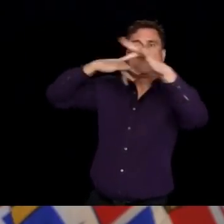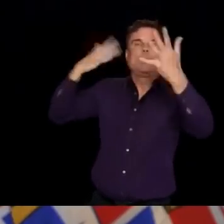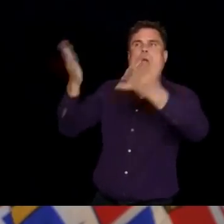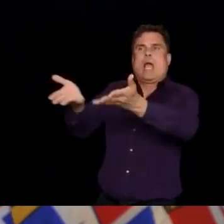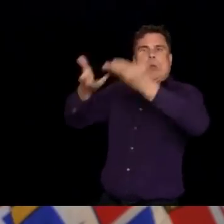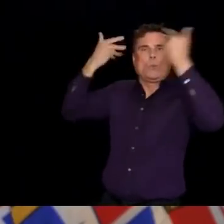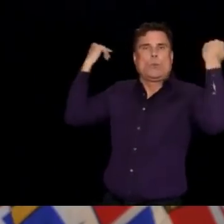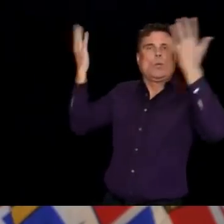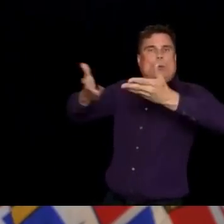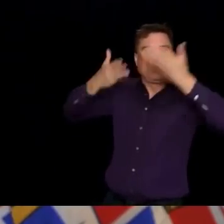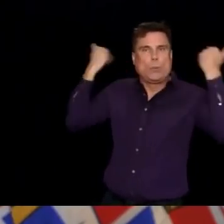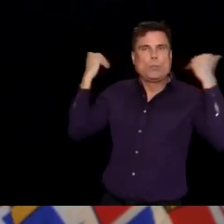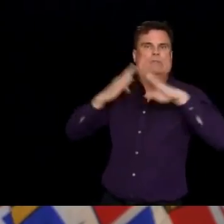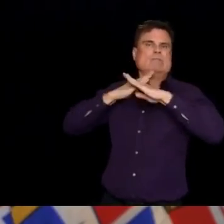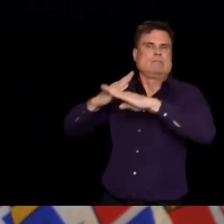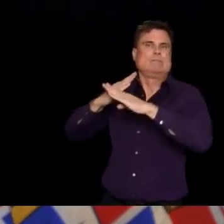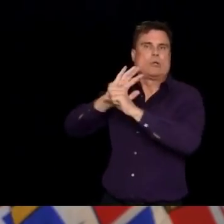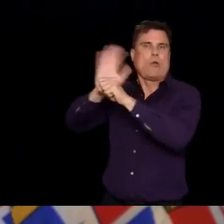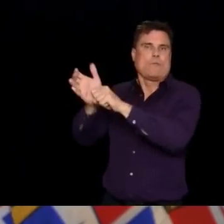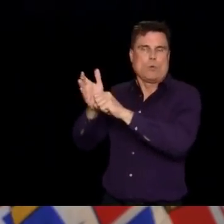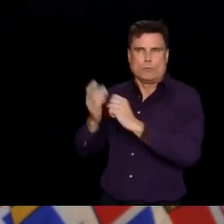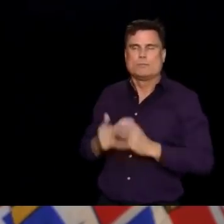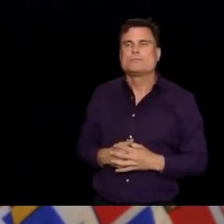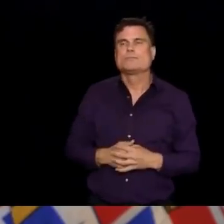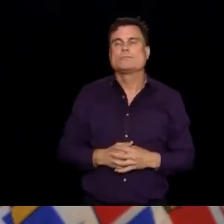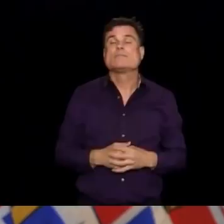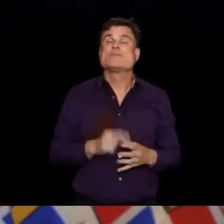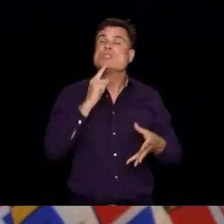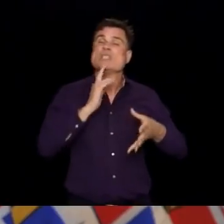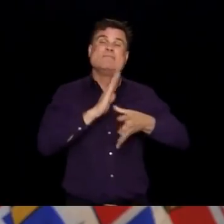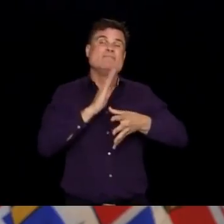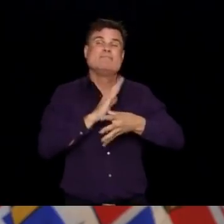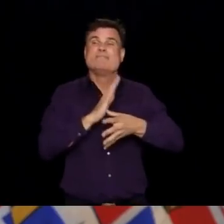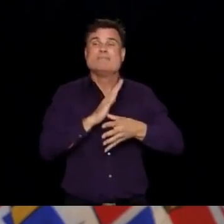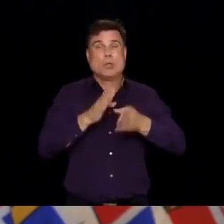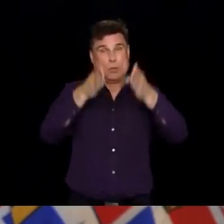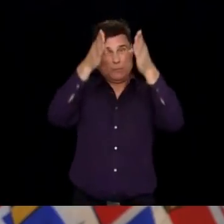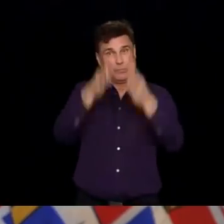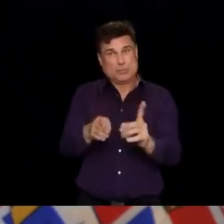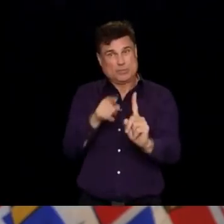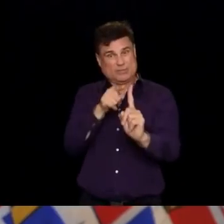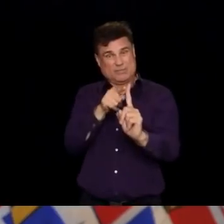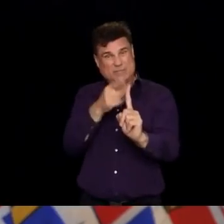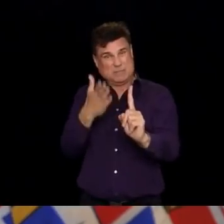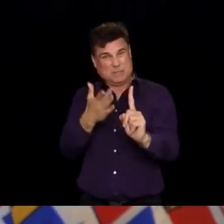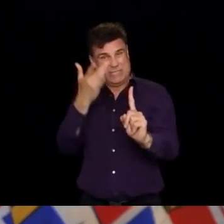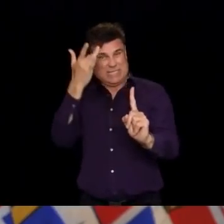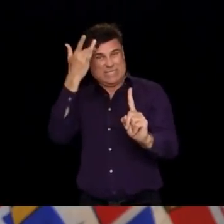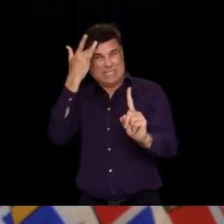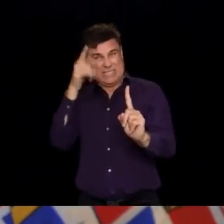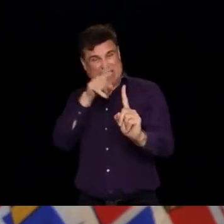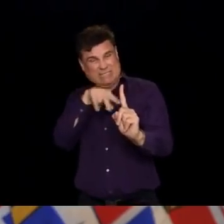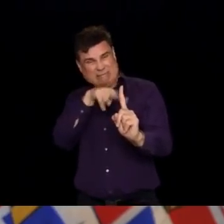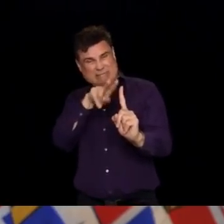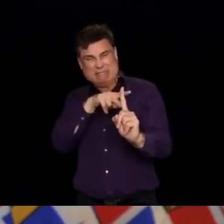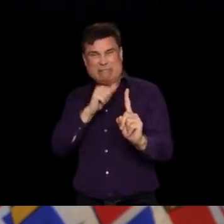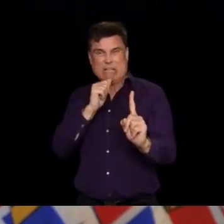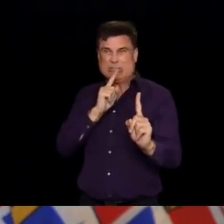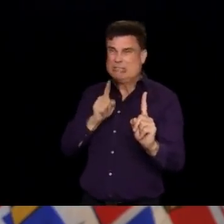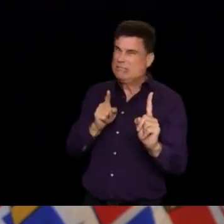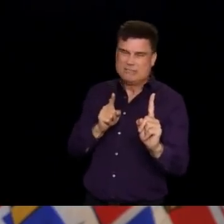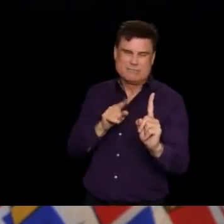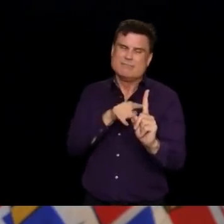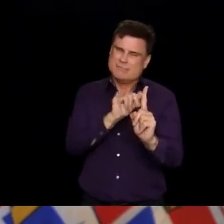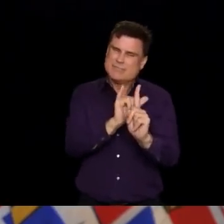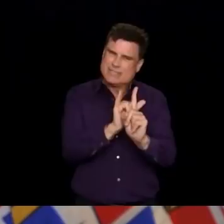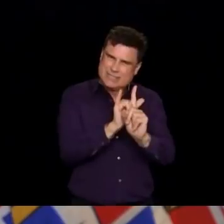importantly, is keeping people who may be sick with this out of those environments, and that's why it's so important to stay home if you're sick, to